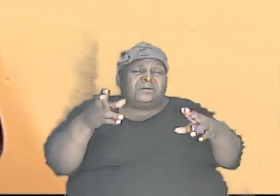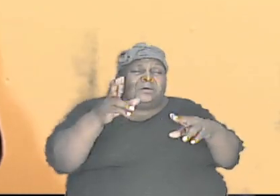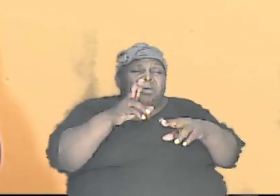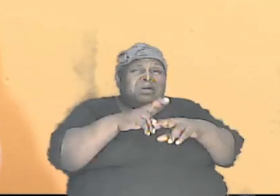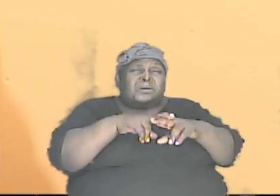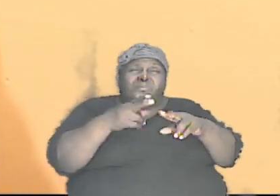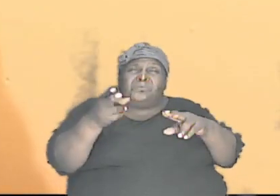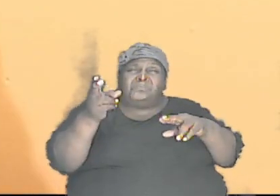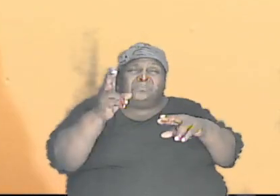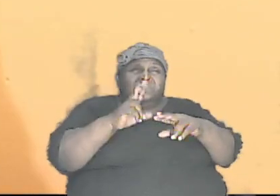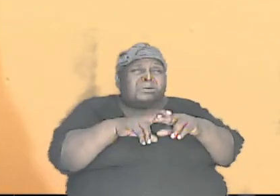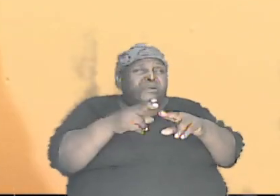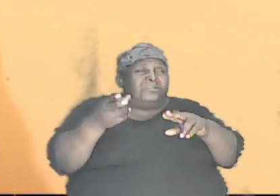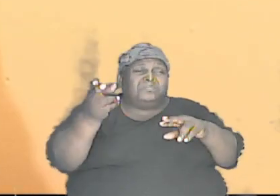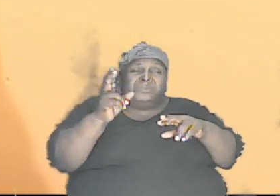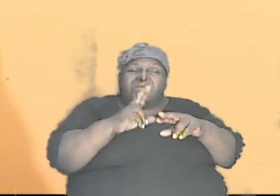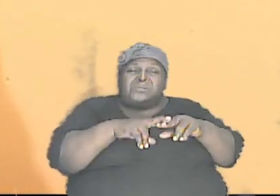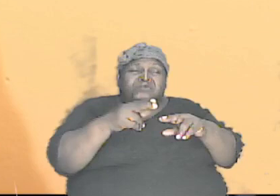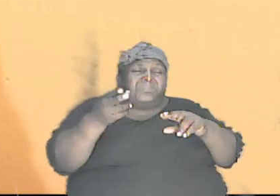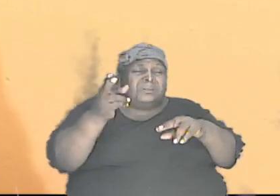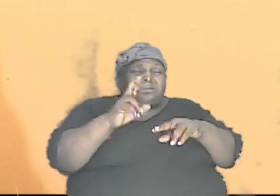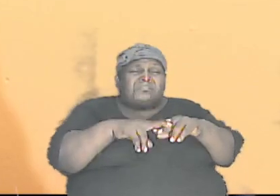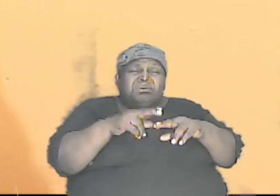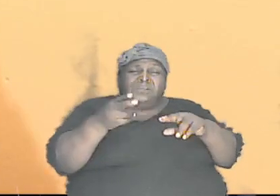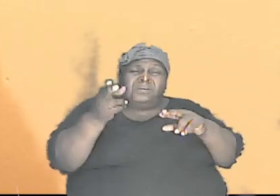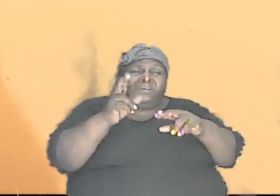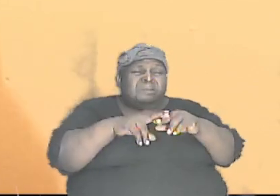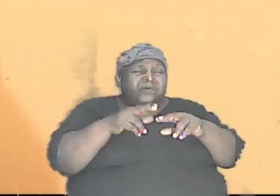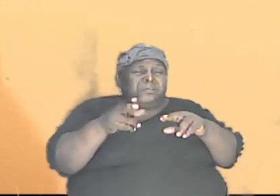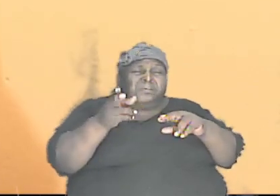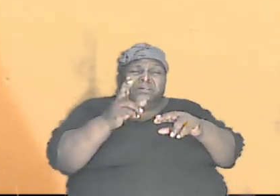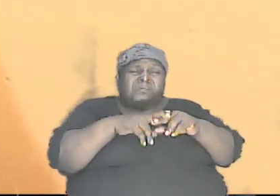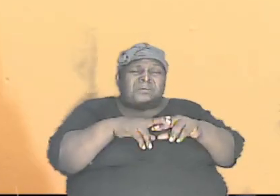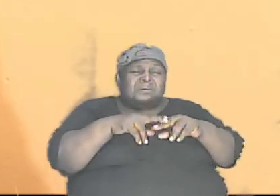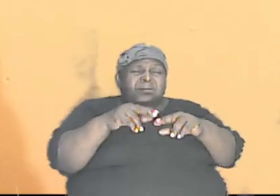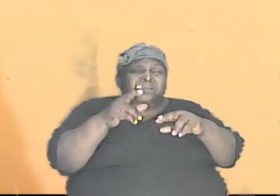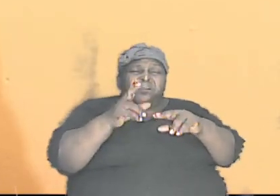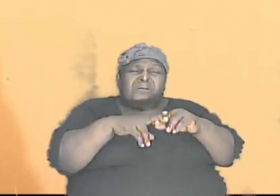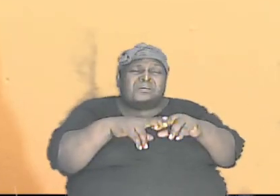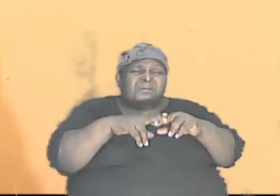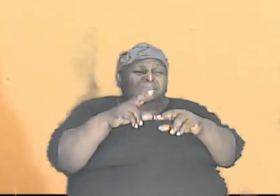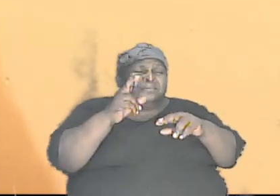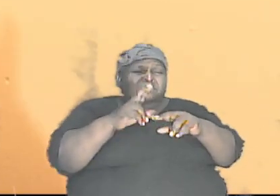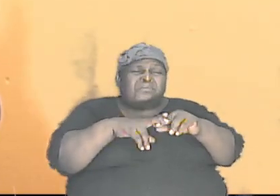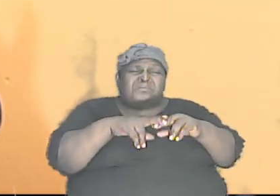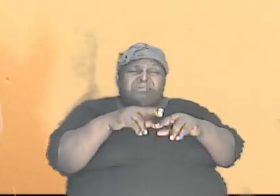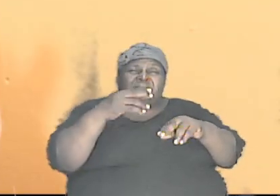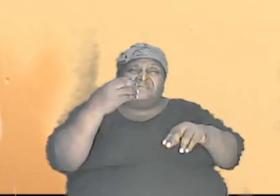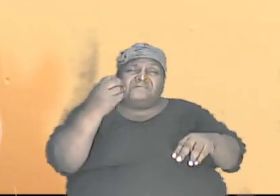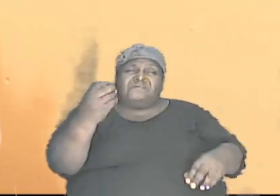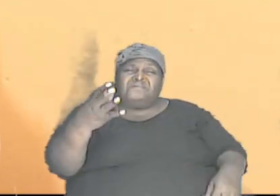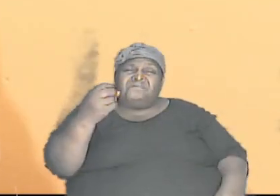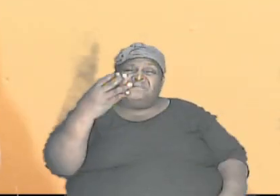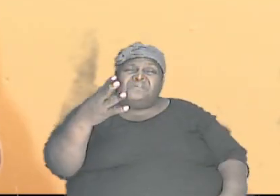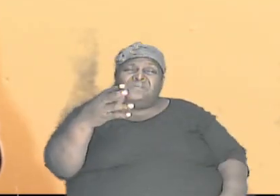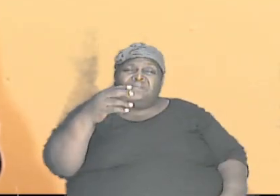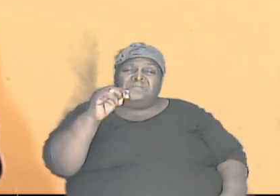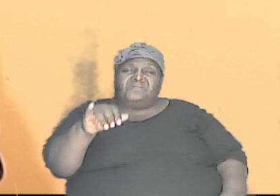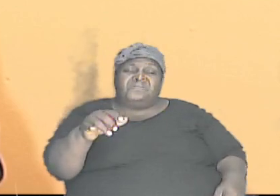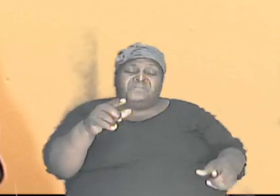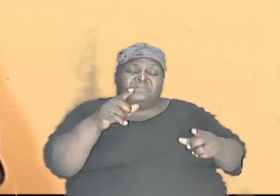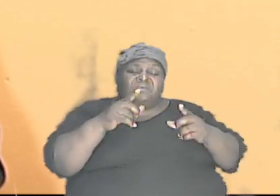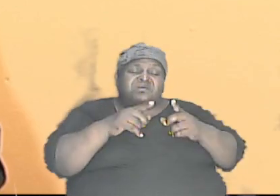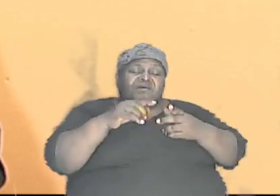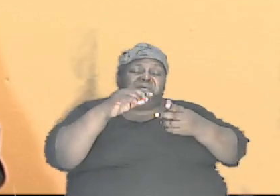bring back up that screen. We go back about two slides and we will see that little box that shows